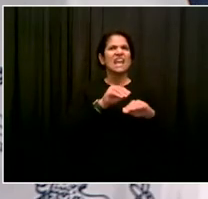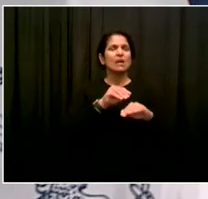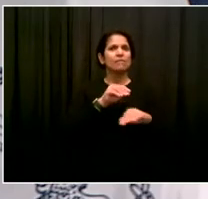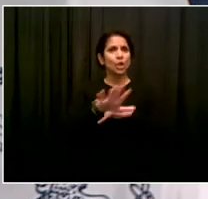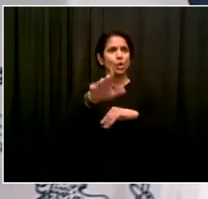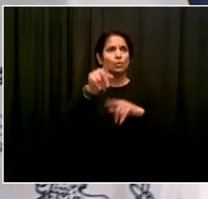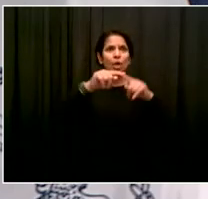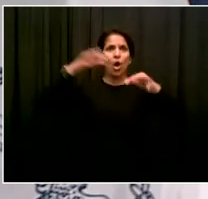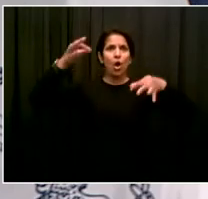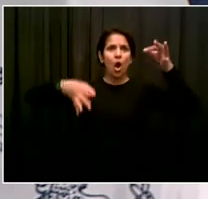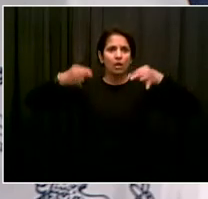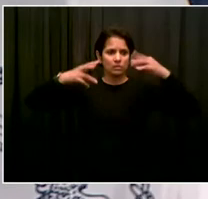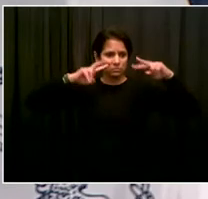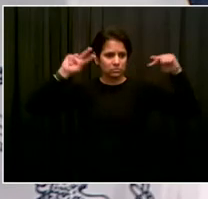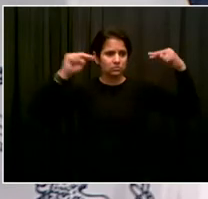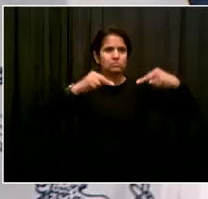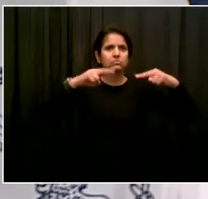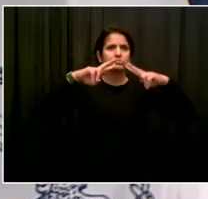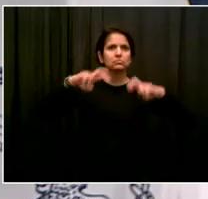result in civilian death.